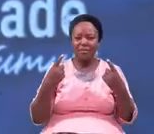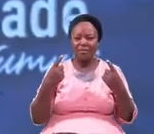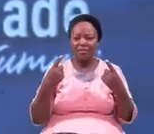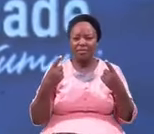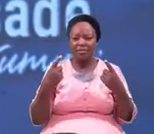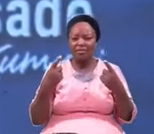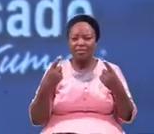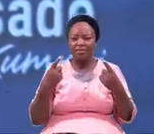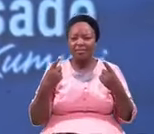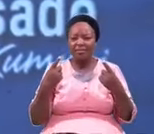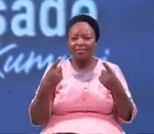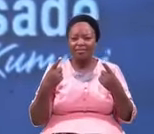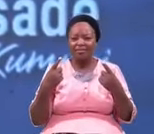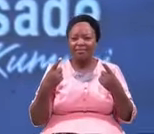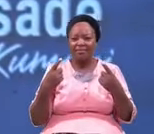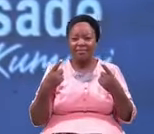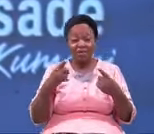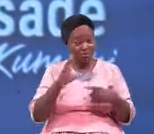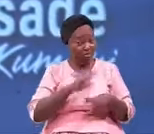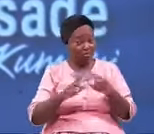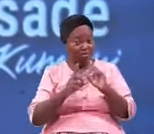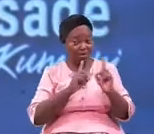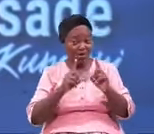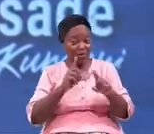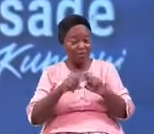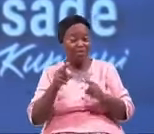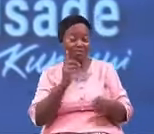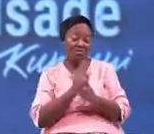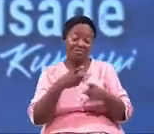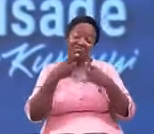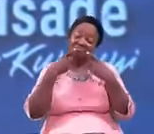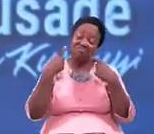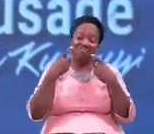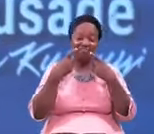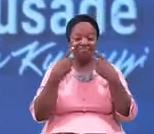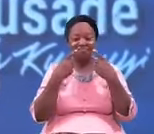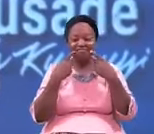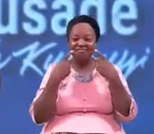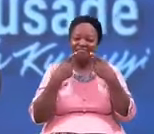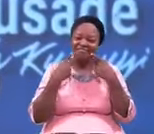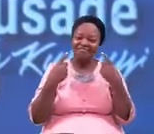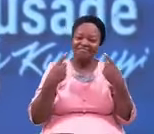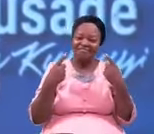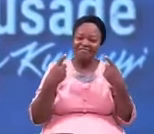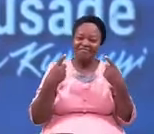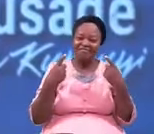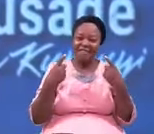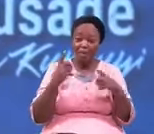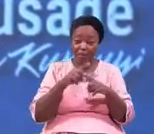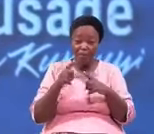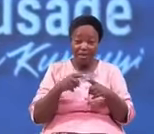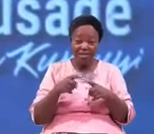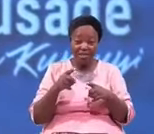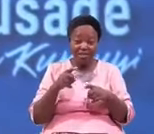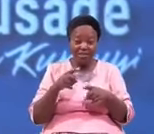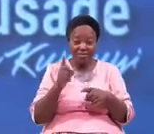you don't talk but you smile but you're not